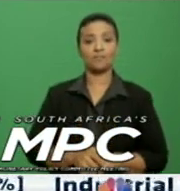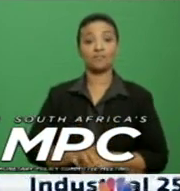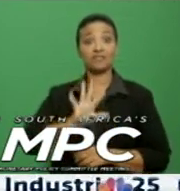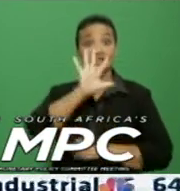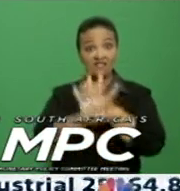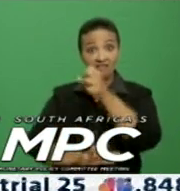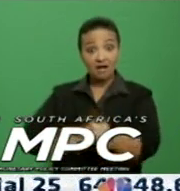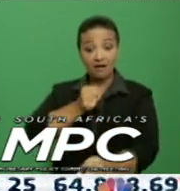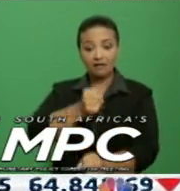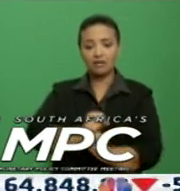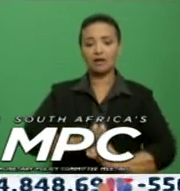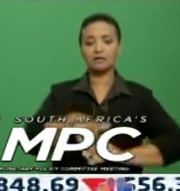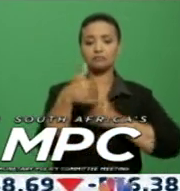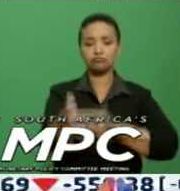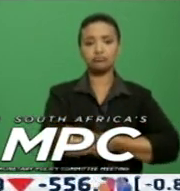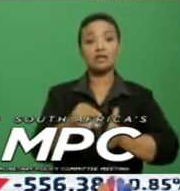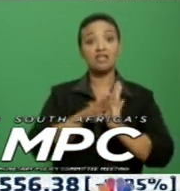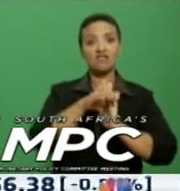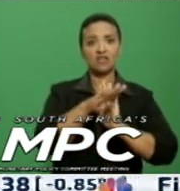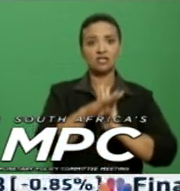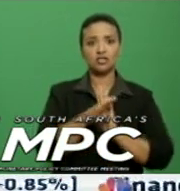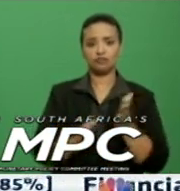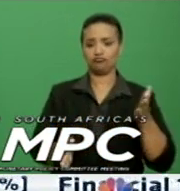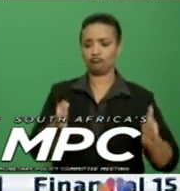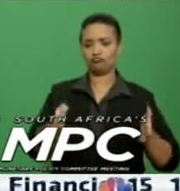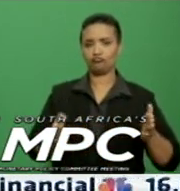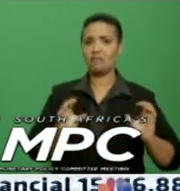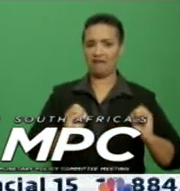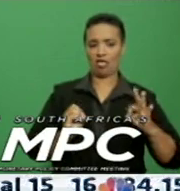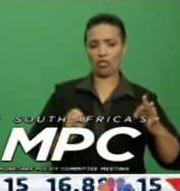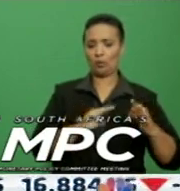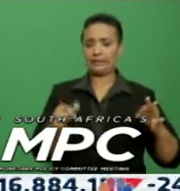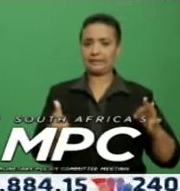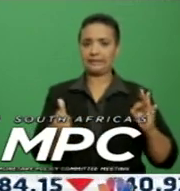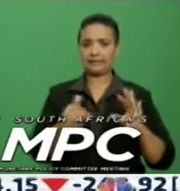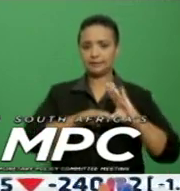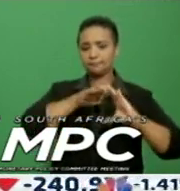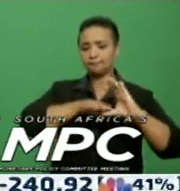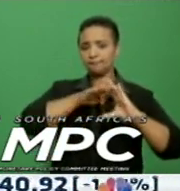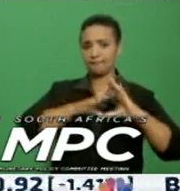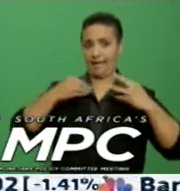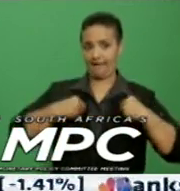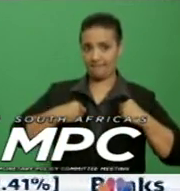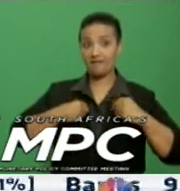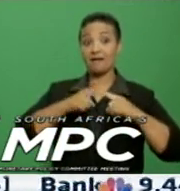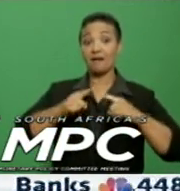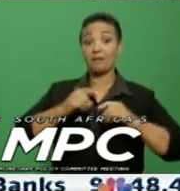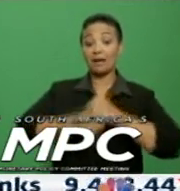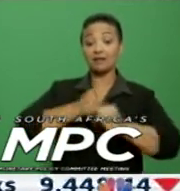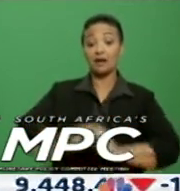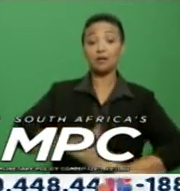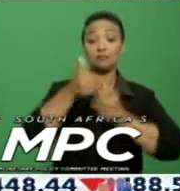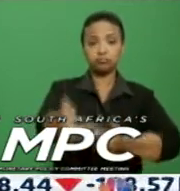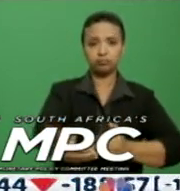rates remain within the inflation target range, the longer-term break-even rates remain above